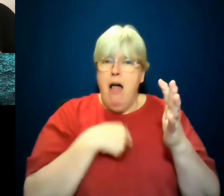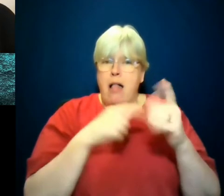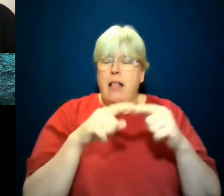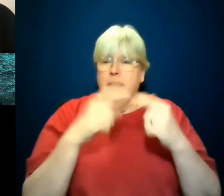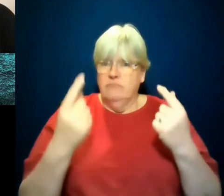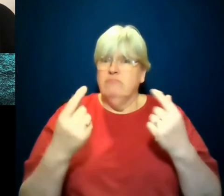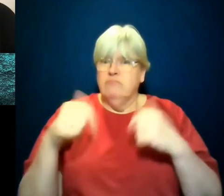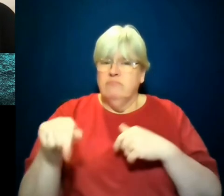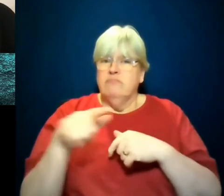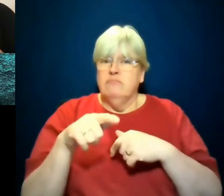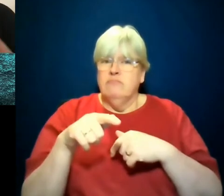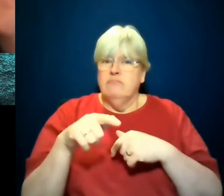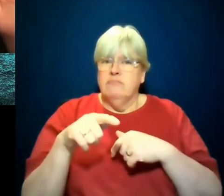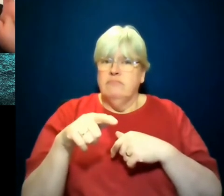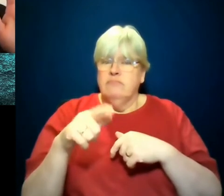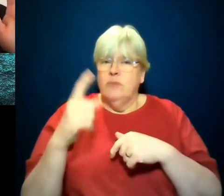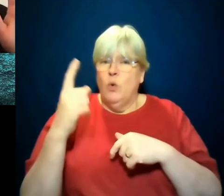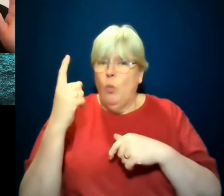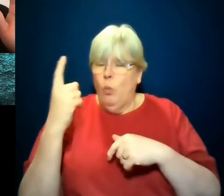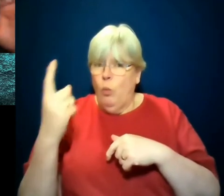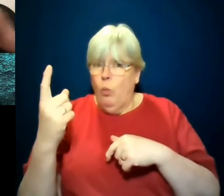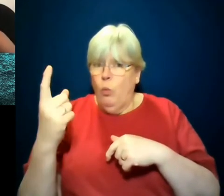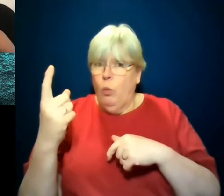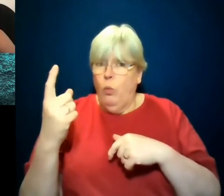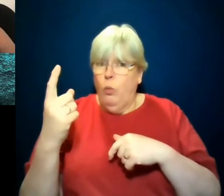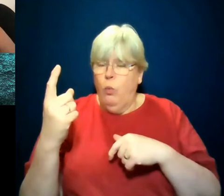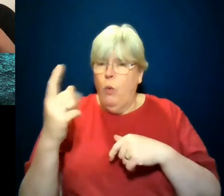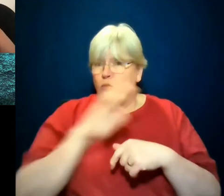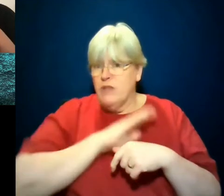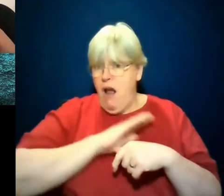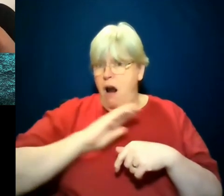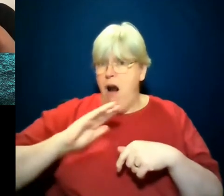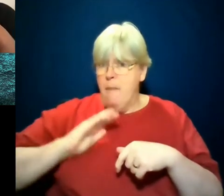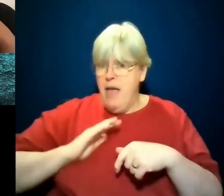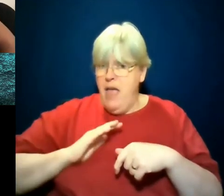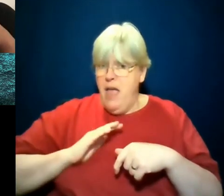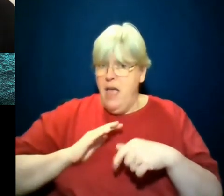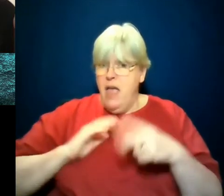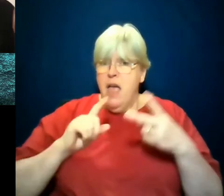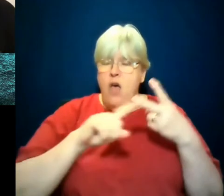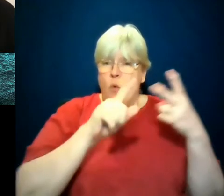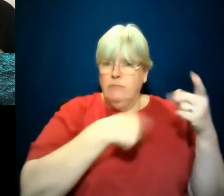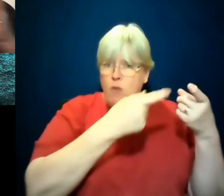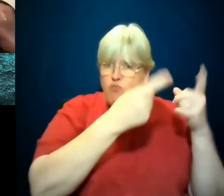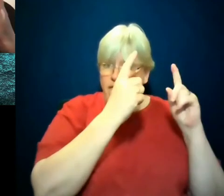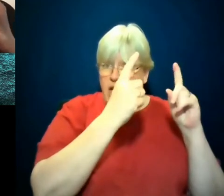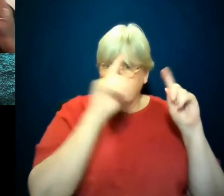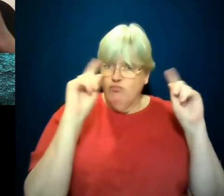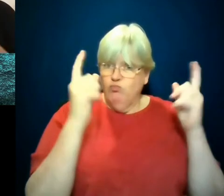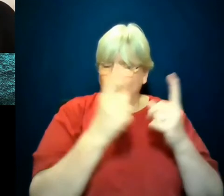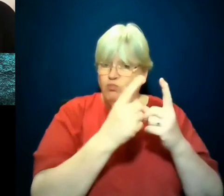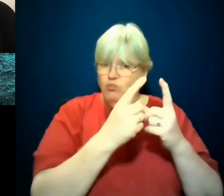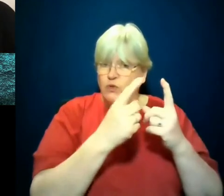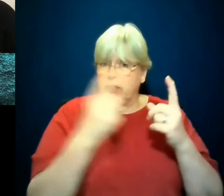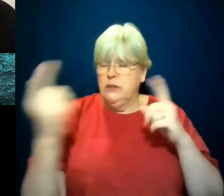I grew up with, um, my great uncles and one was a colonel in the army and one was a professor and they were just different. And I thought, Ooh,